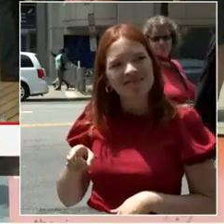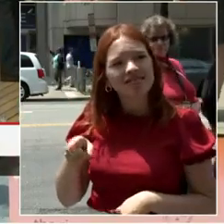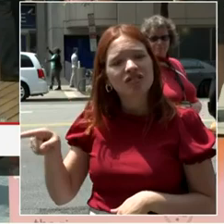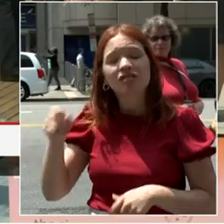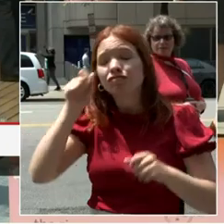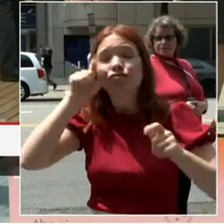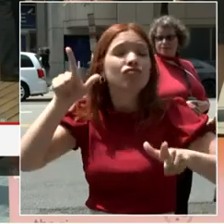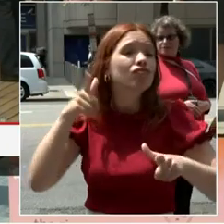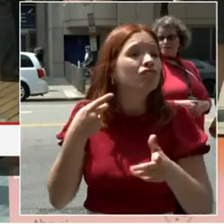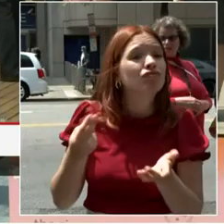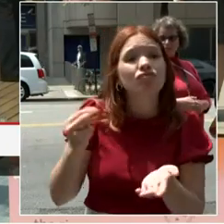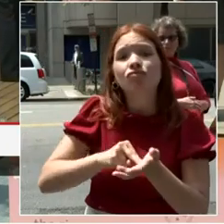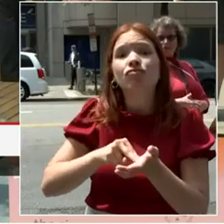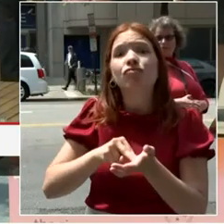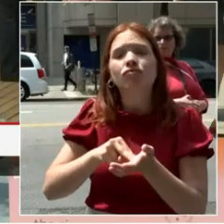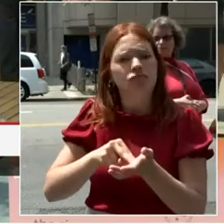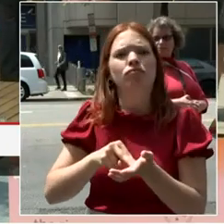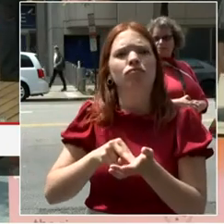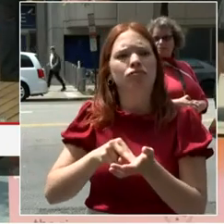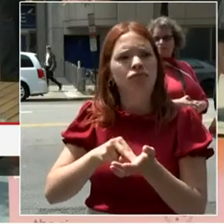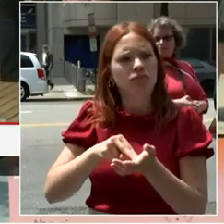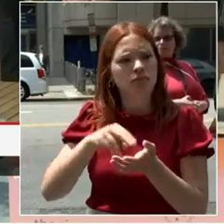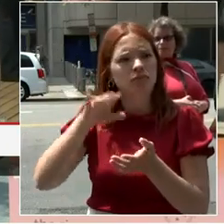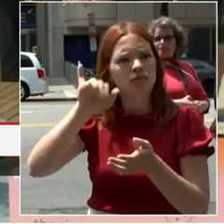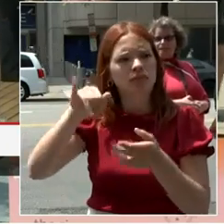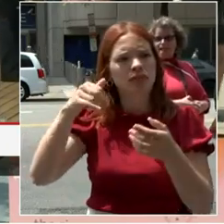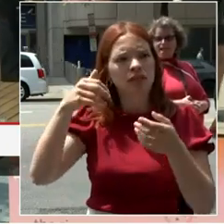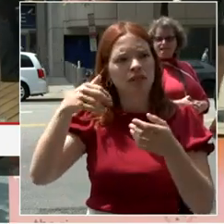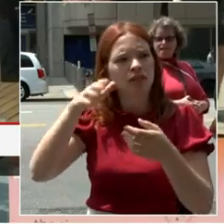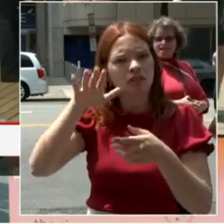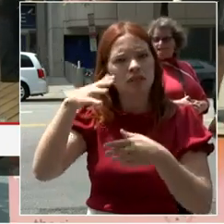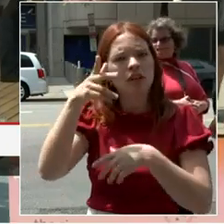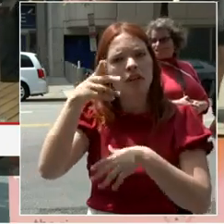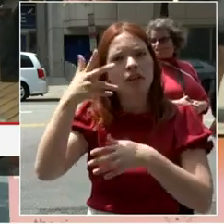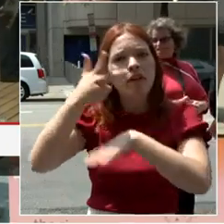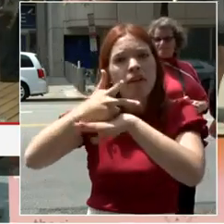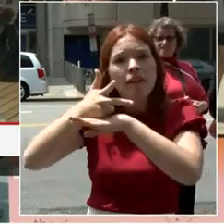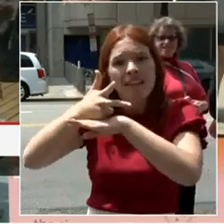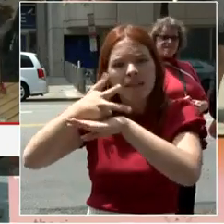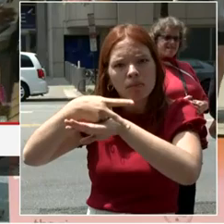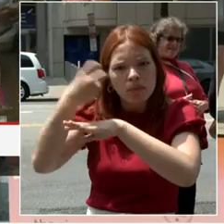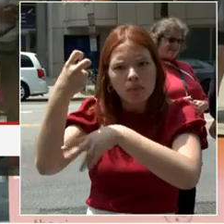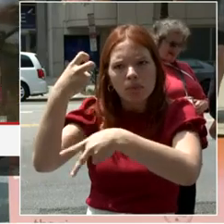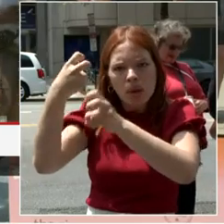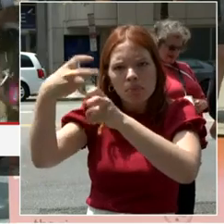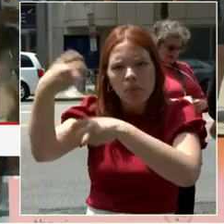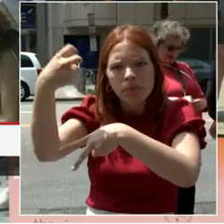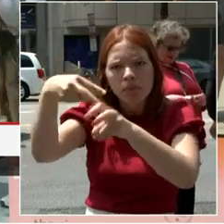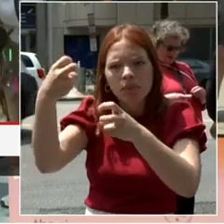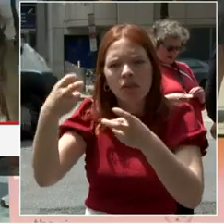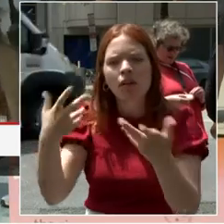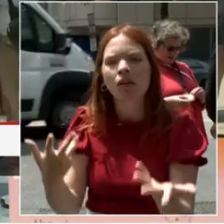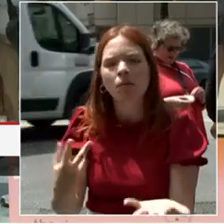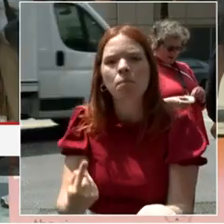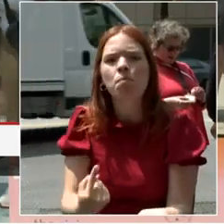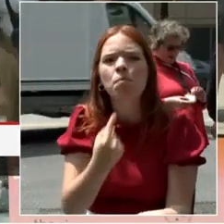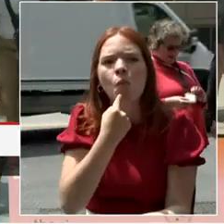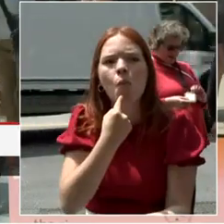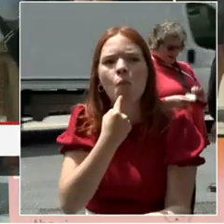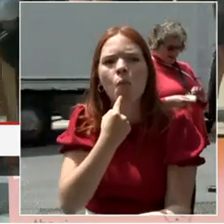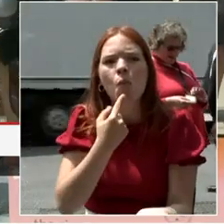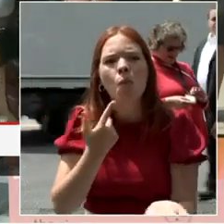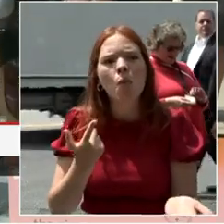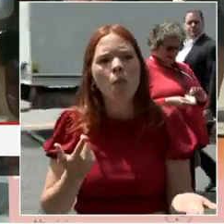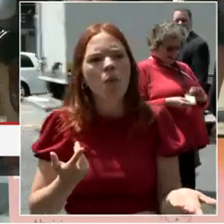plastic crates. I don't know if you were aware of that. I don't know what that would have to do with the development. What it has. This is a different